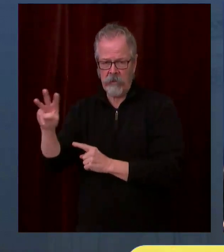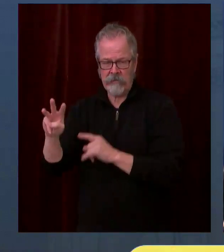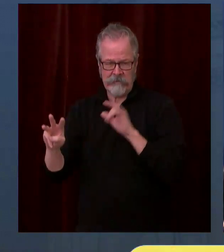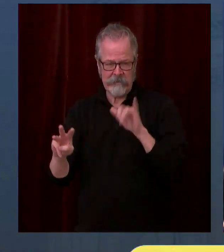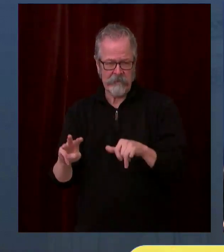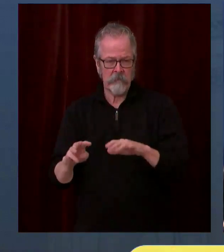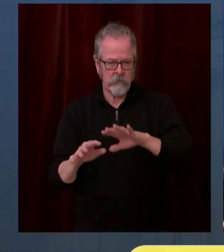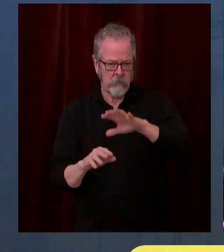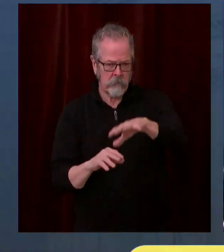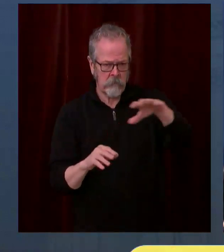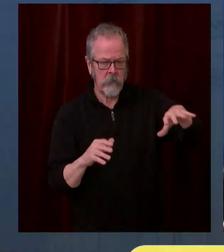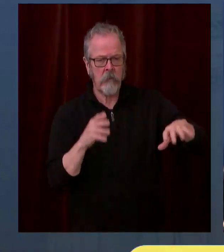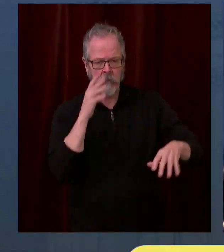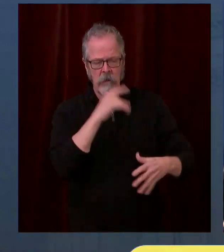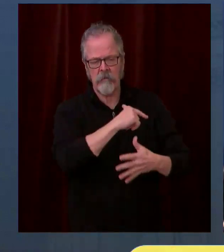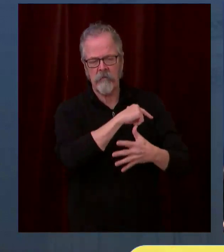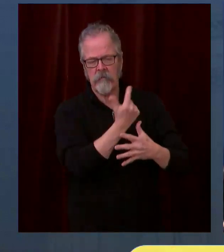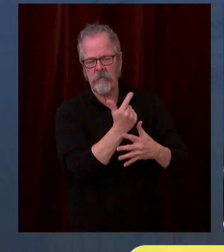Jane here yet?